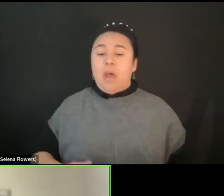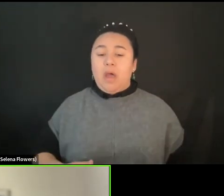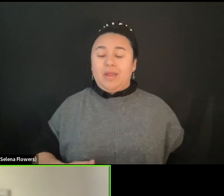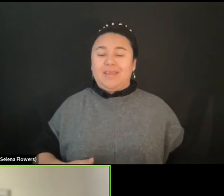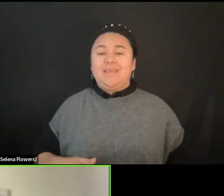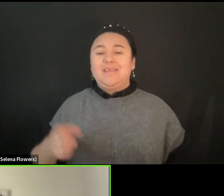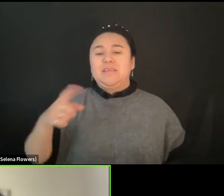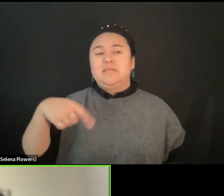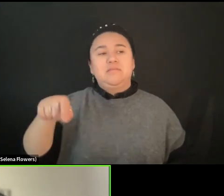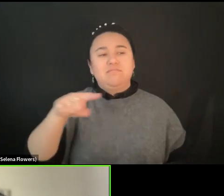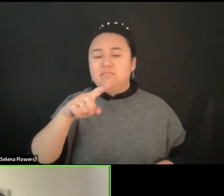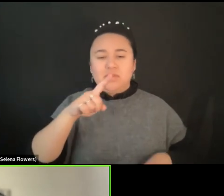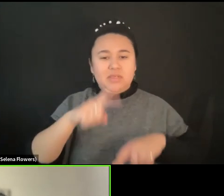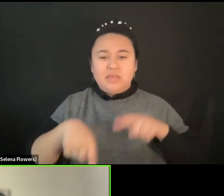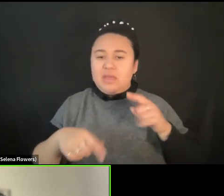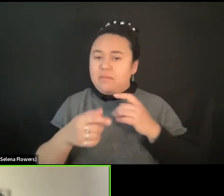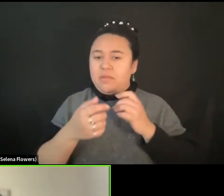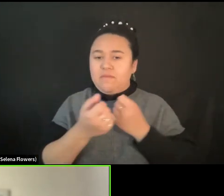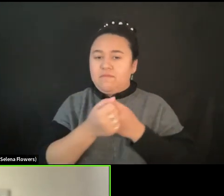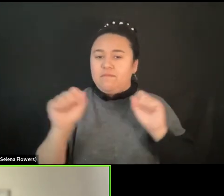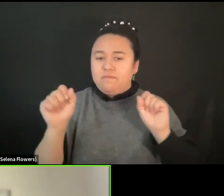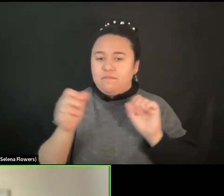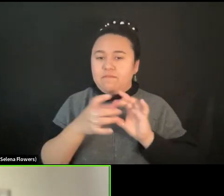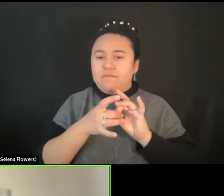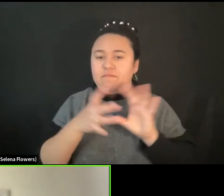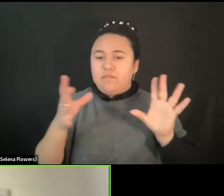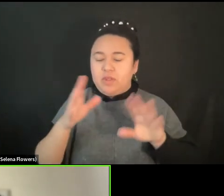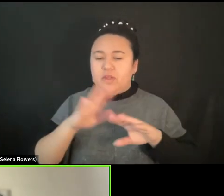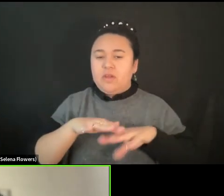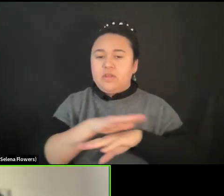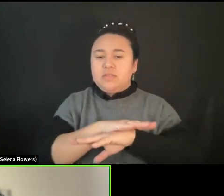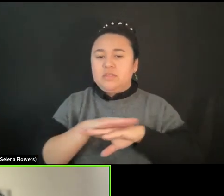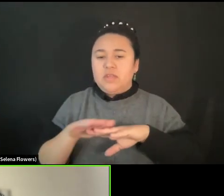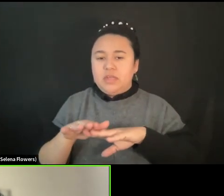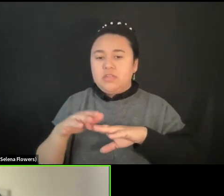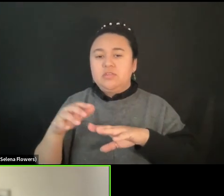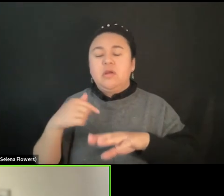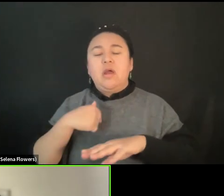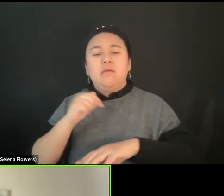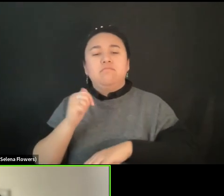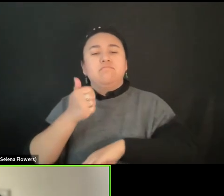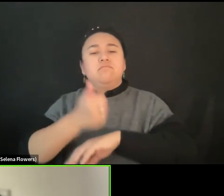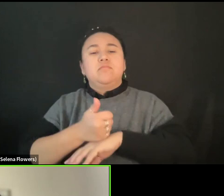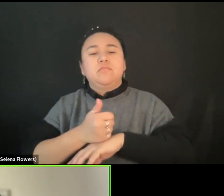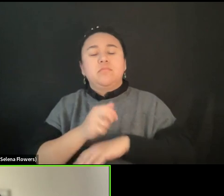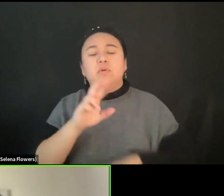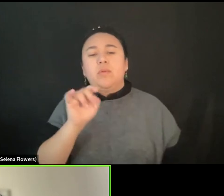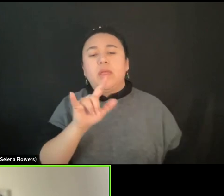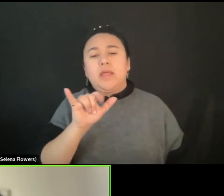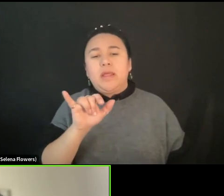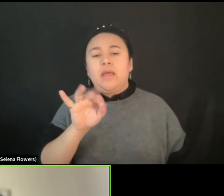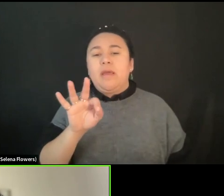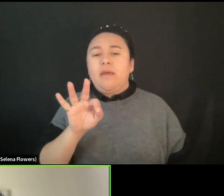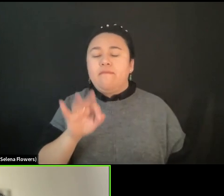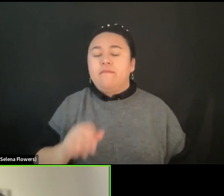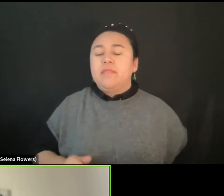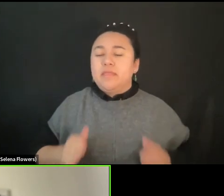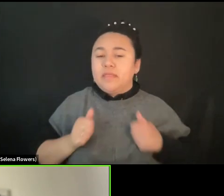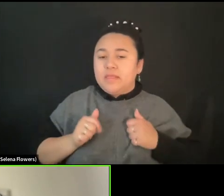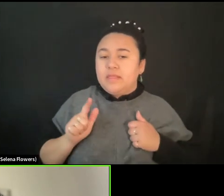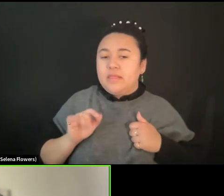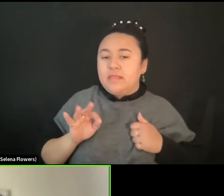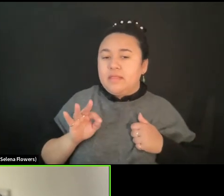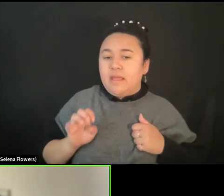stage. I will try to stage the reality of life. The other one was in loyalty to